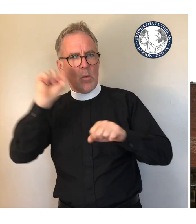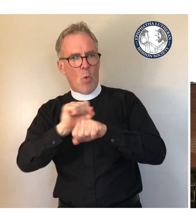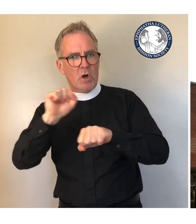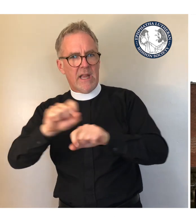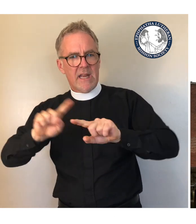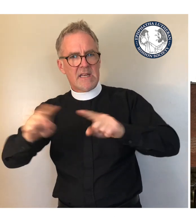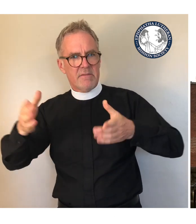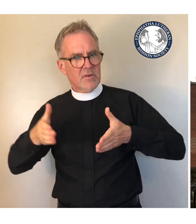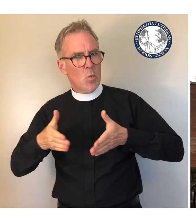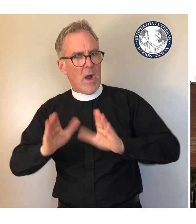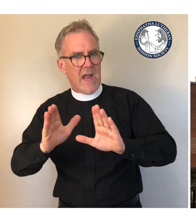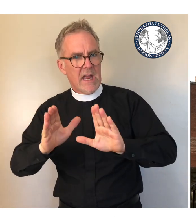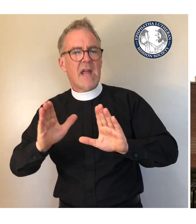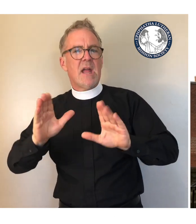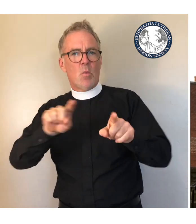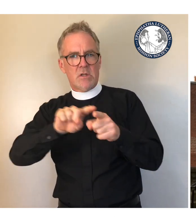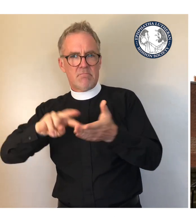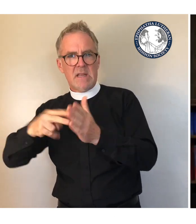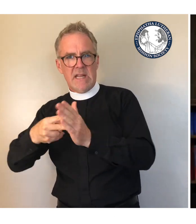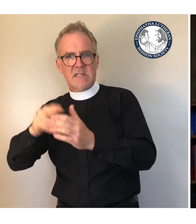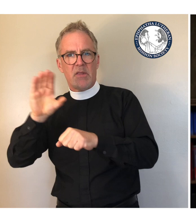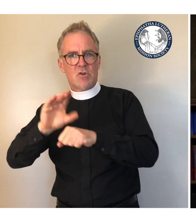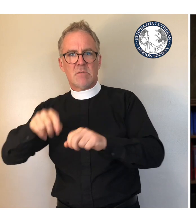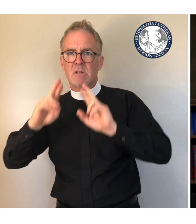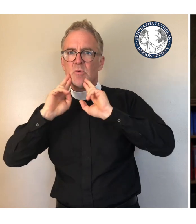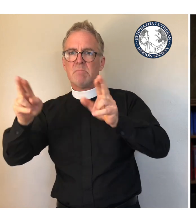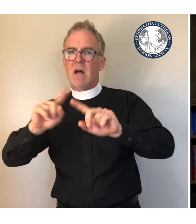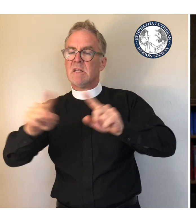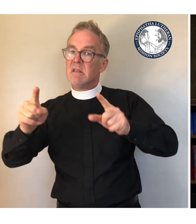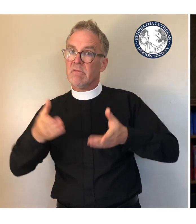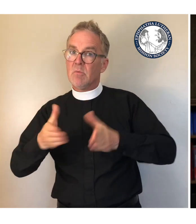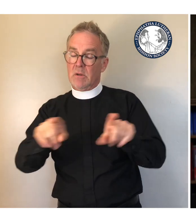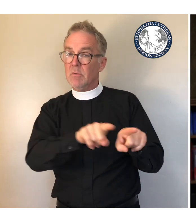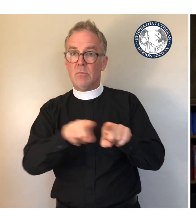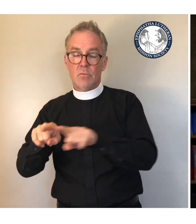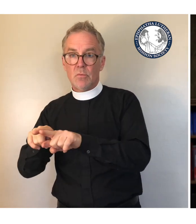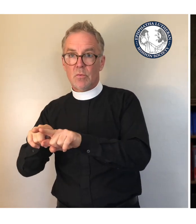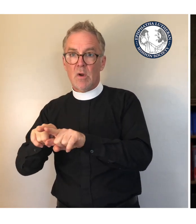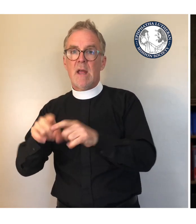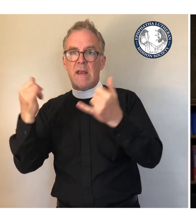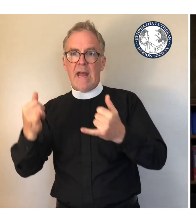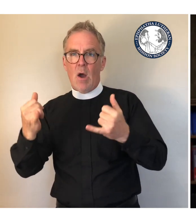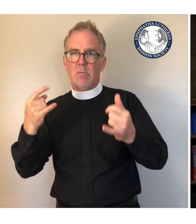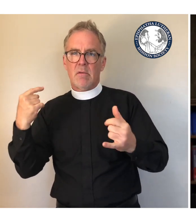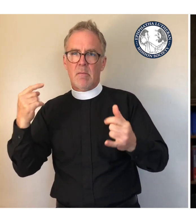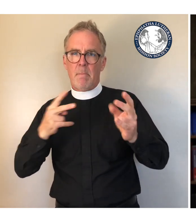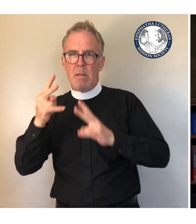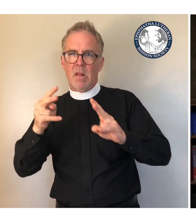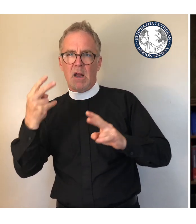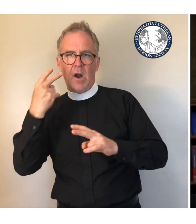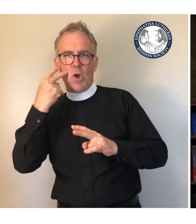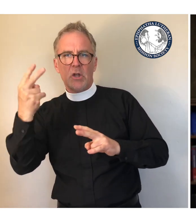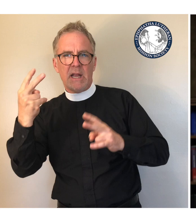in a different response from the church. As political and public will now shift toward reopening, we are